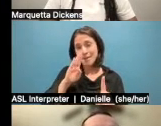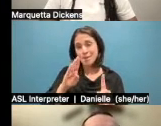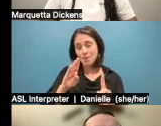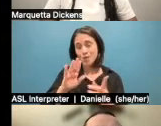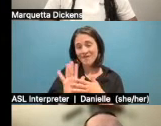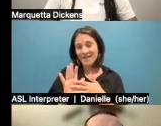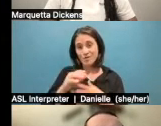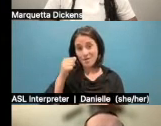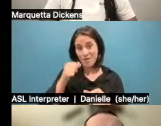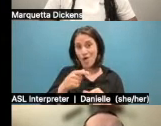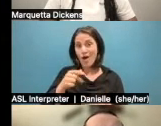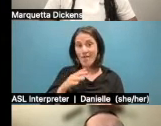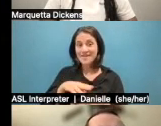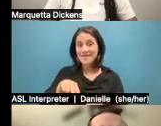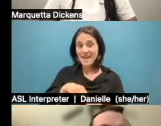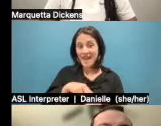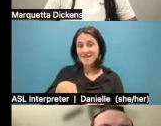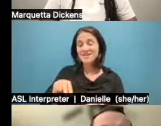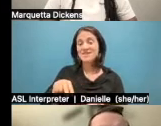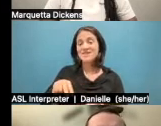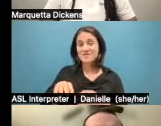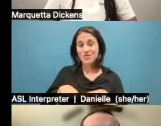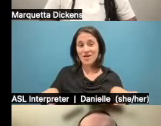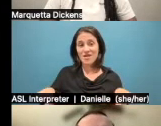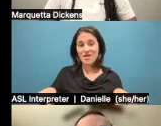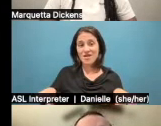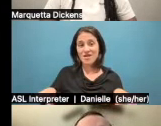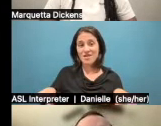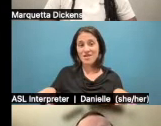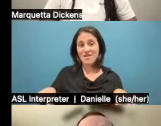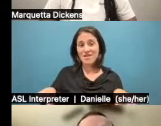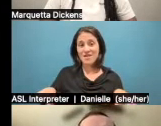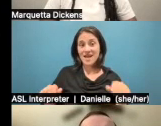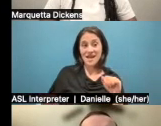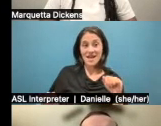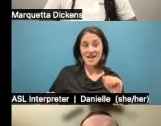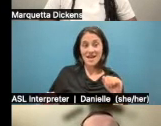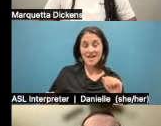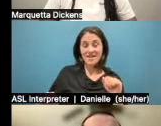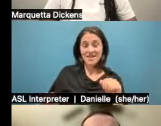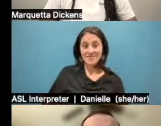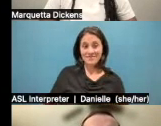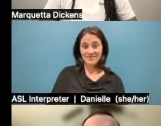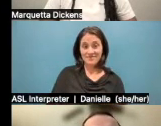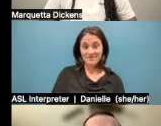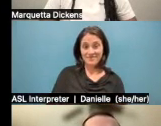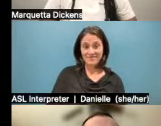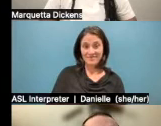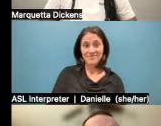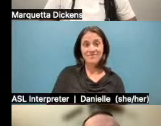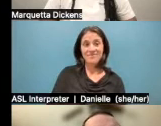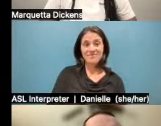Um, she says, do you guys ever think about how the fast pace of the journalism world is a symptom of the same extractive colonial culture that created the climate crisis?